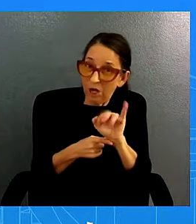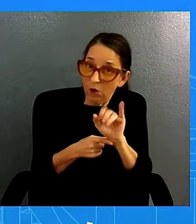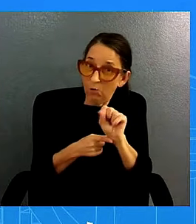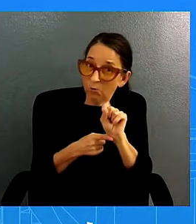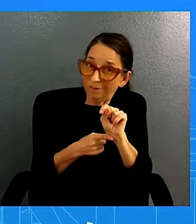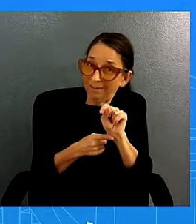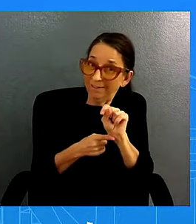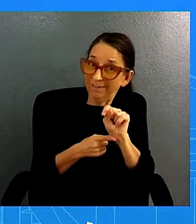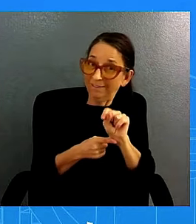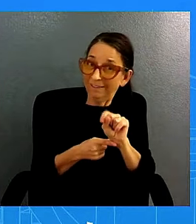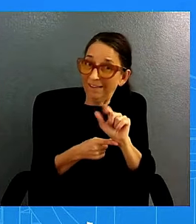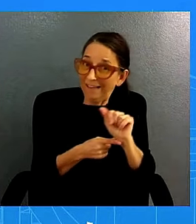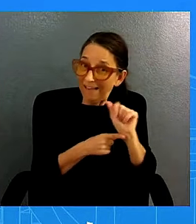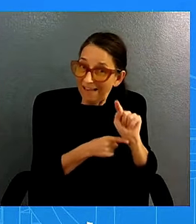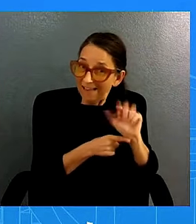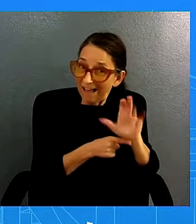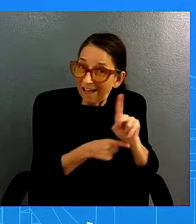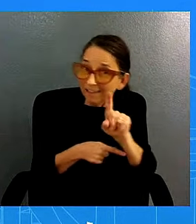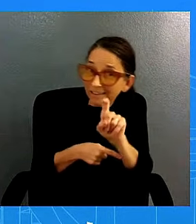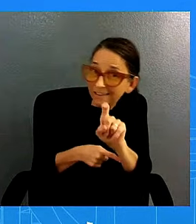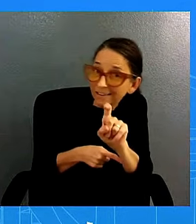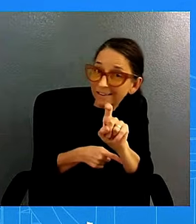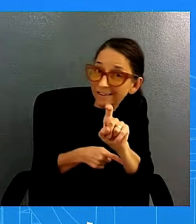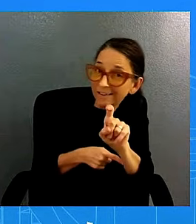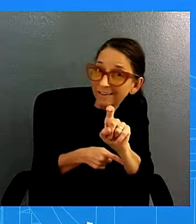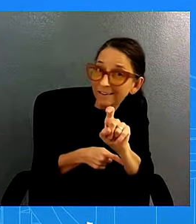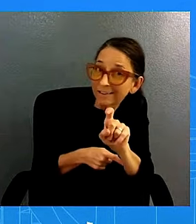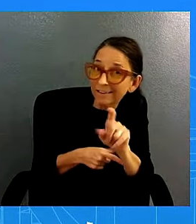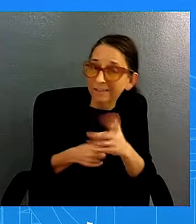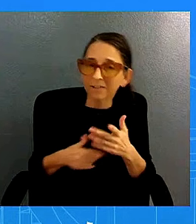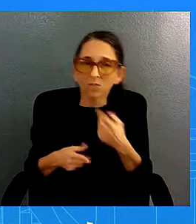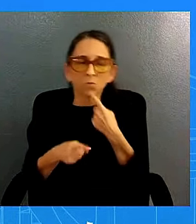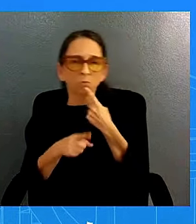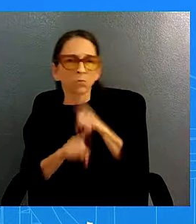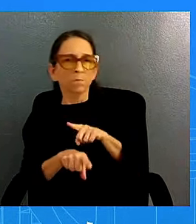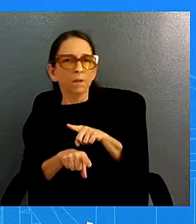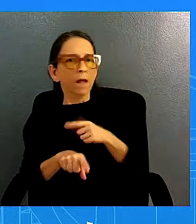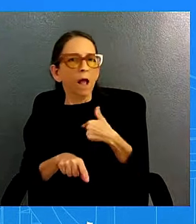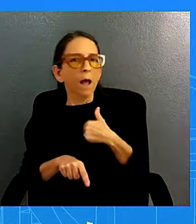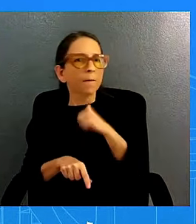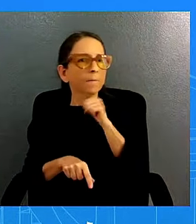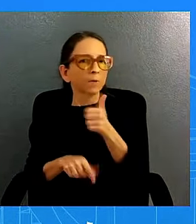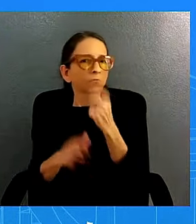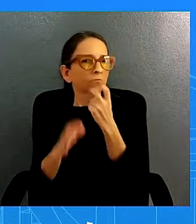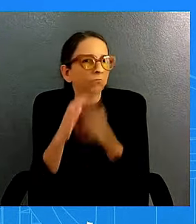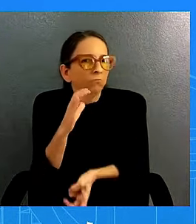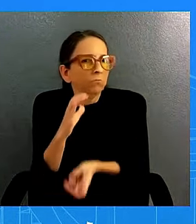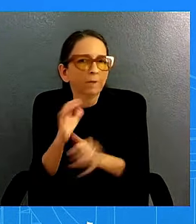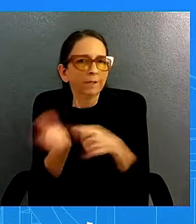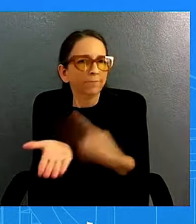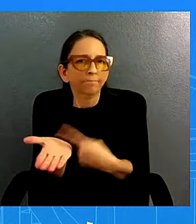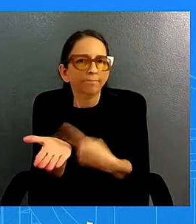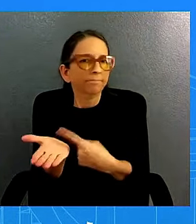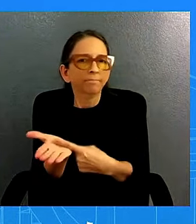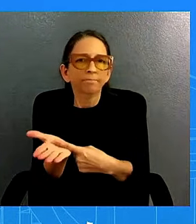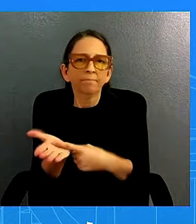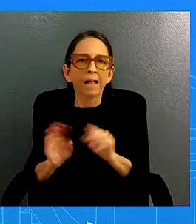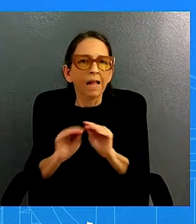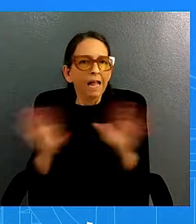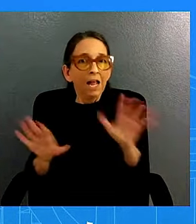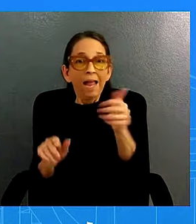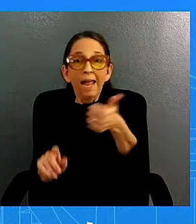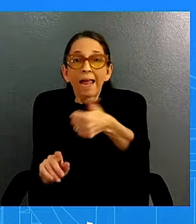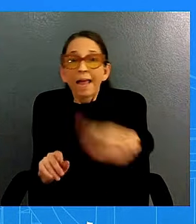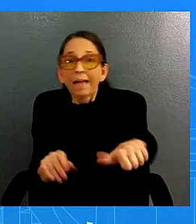obviously children uh being harmed uh people being harmed